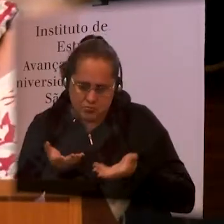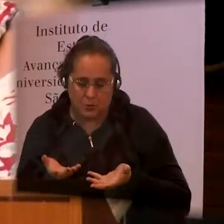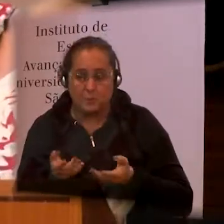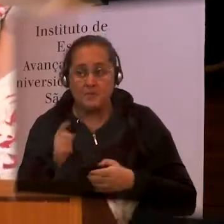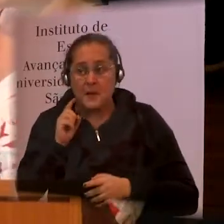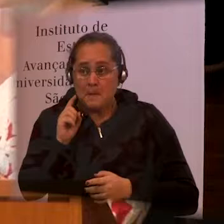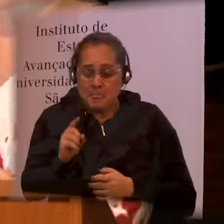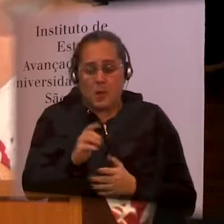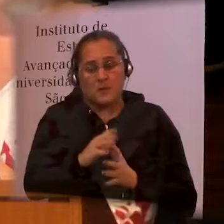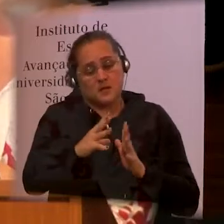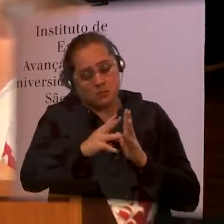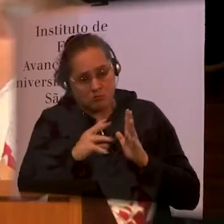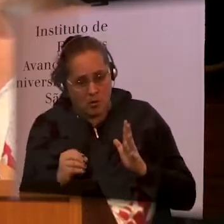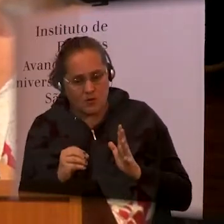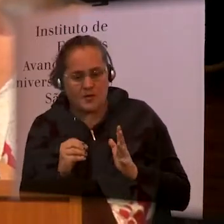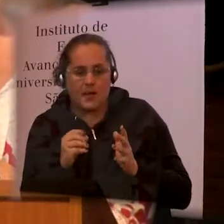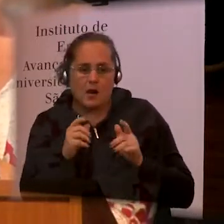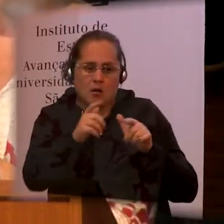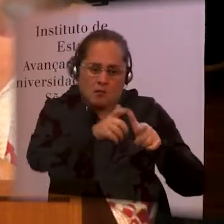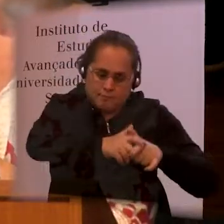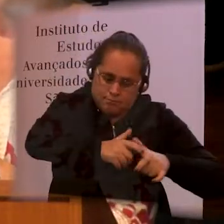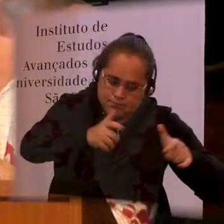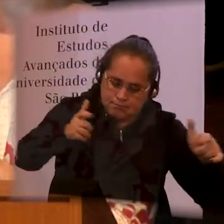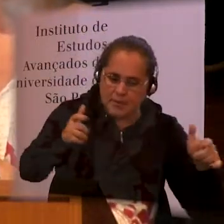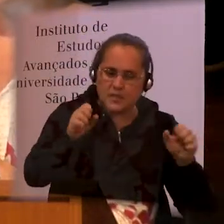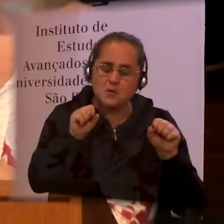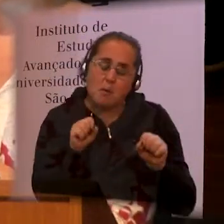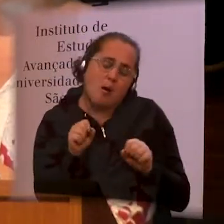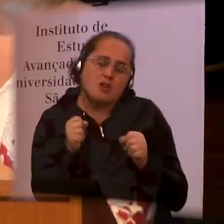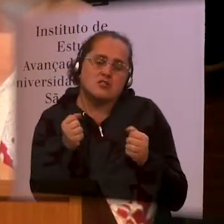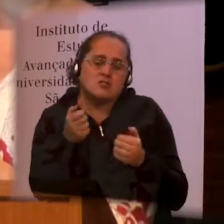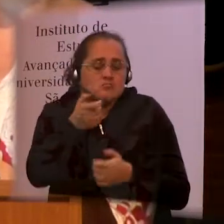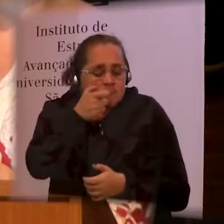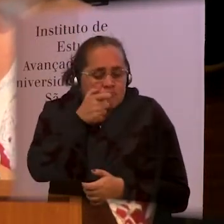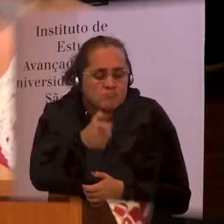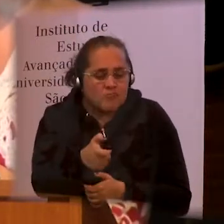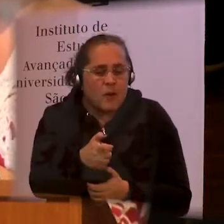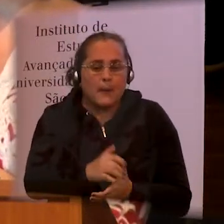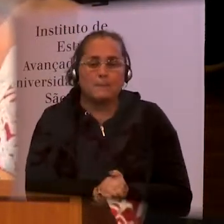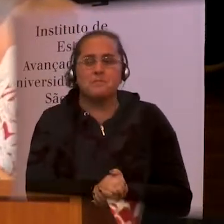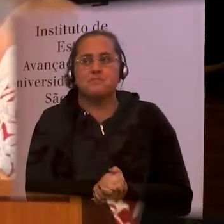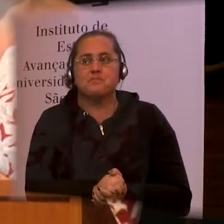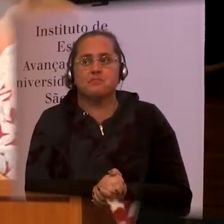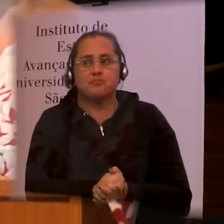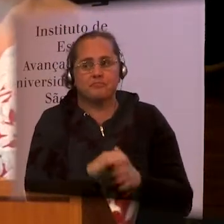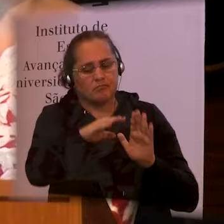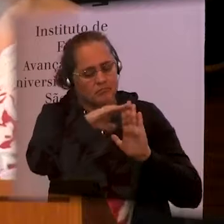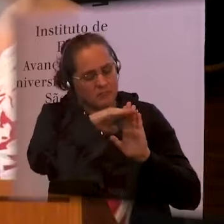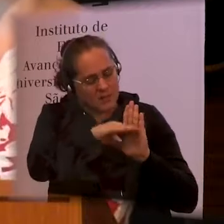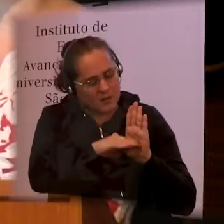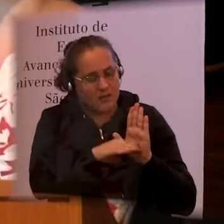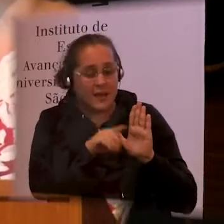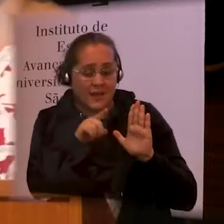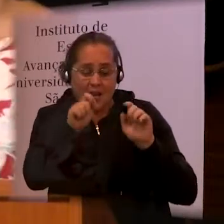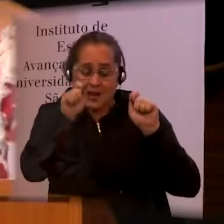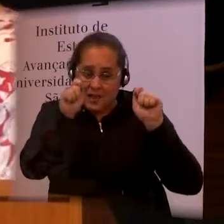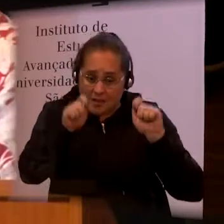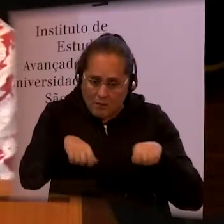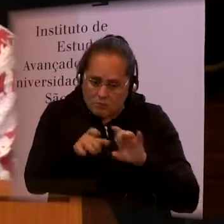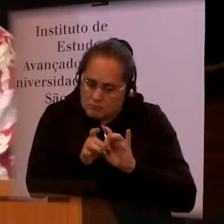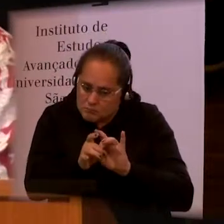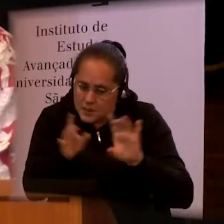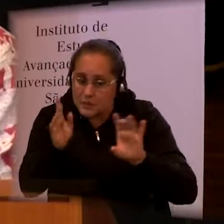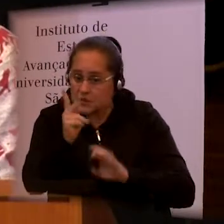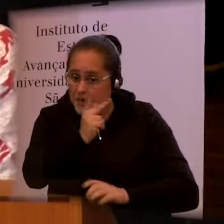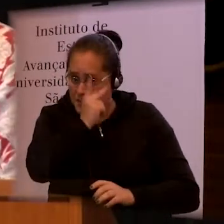we can do to strengthen environmental factors and personal factors to allow people to have the best possible lives.